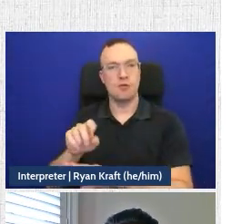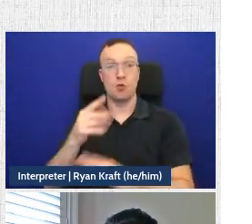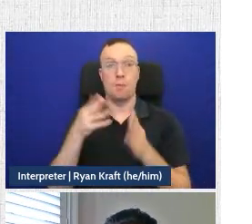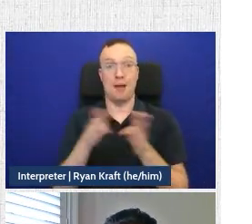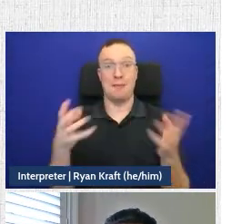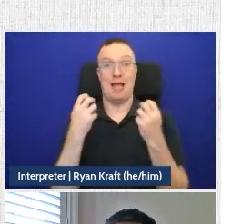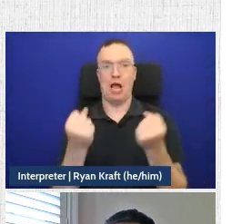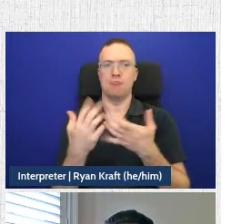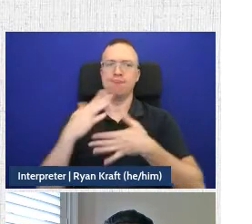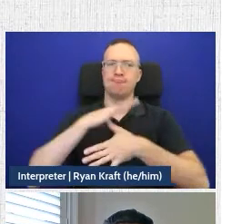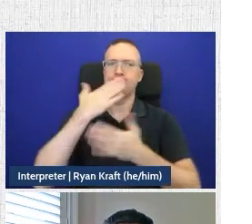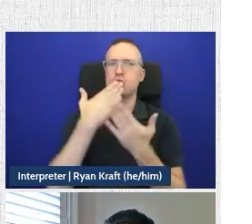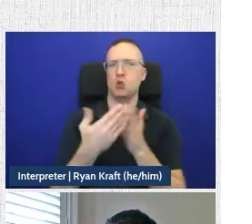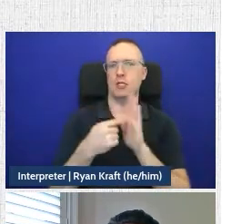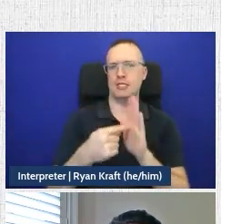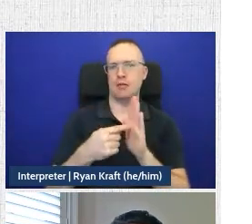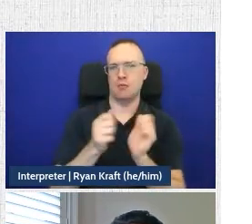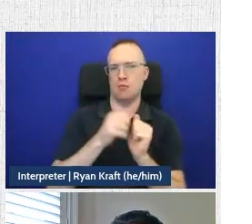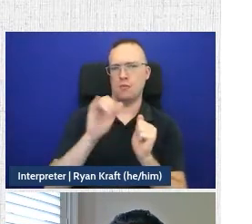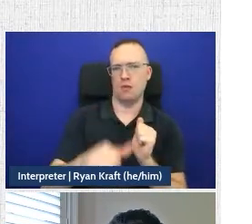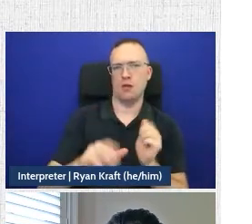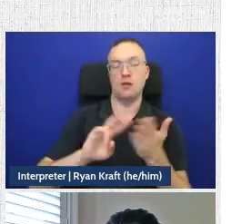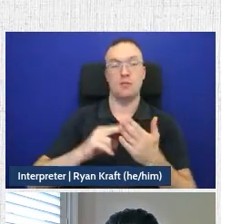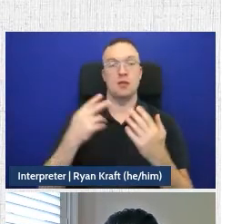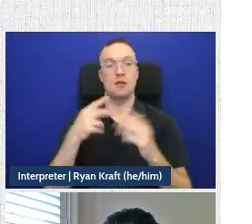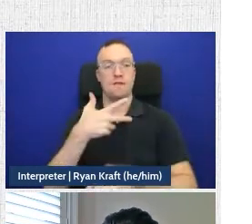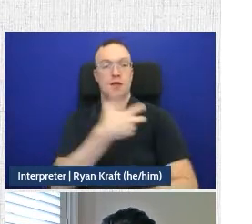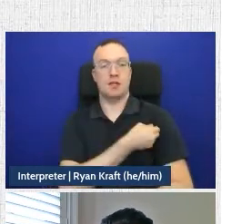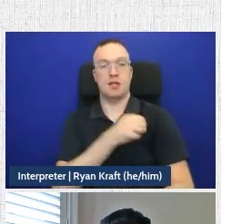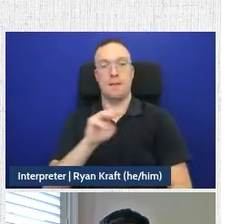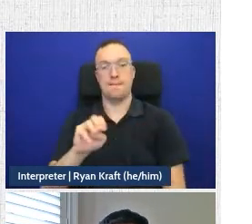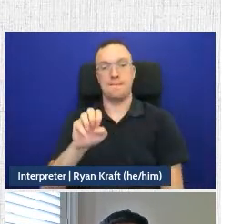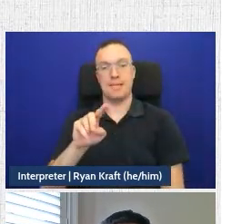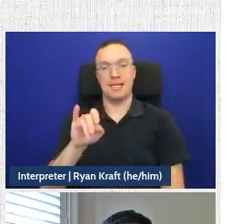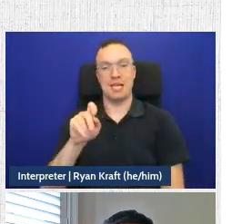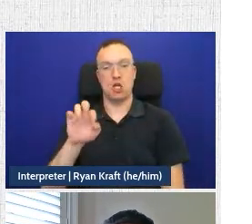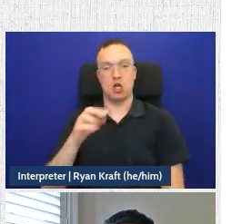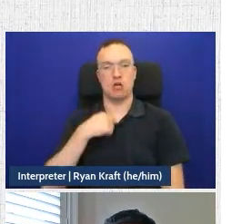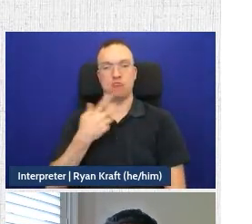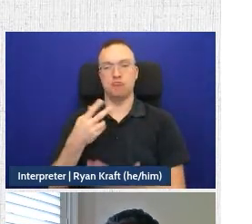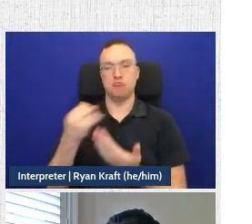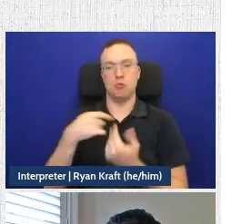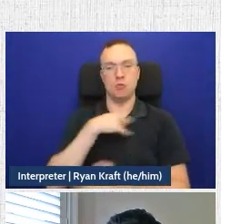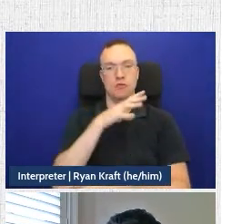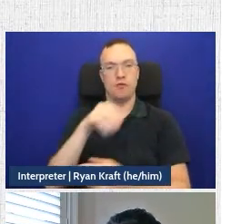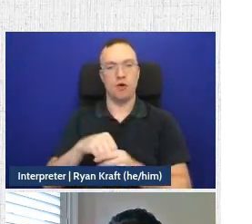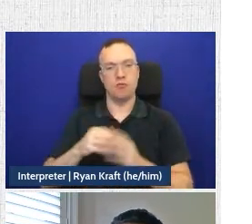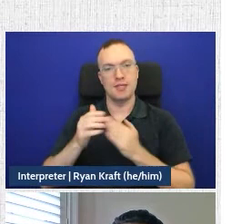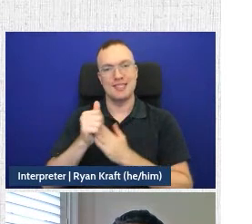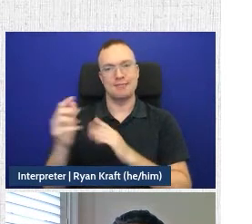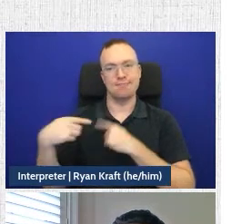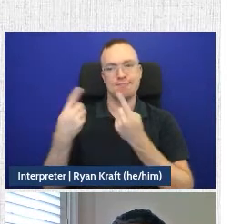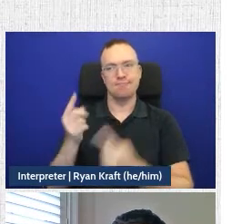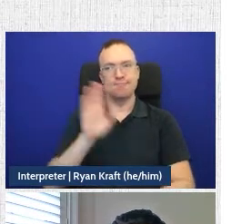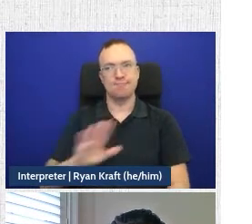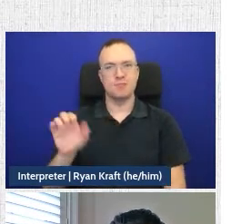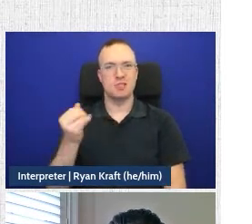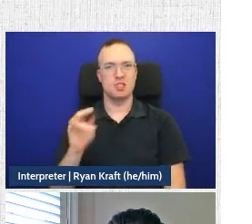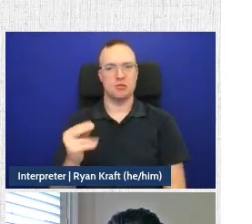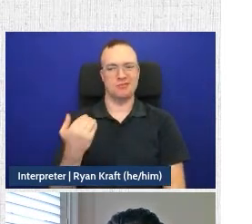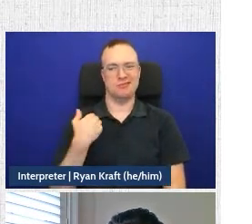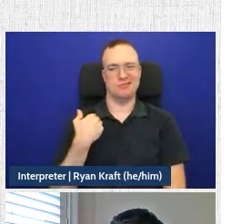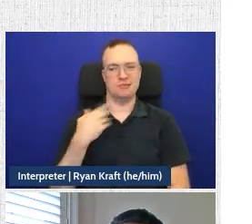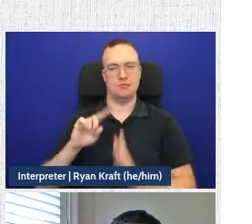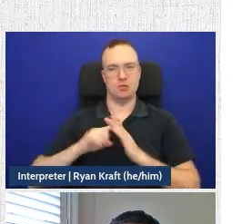a prime example of that. And so the vaccine mediator is a project that I've had the opportunity of leading since approximately January of this